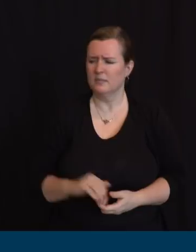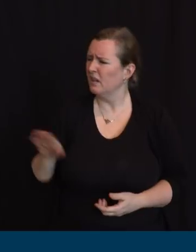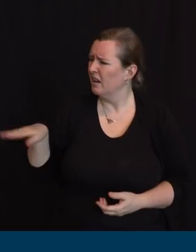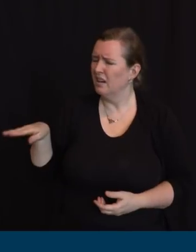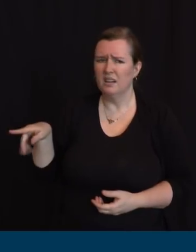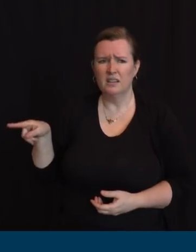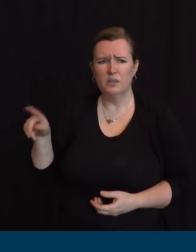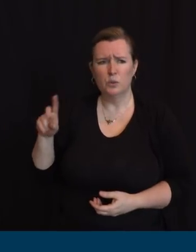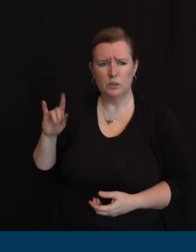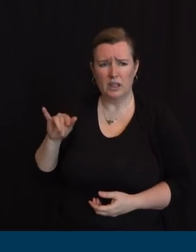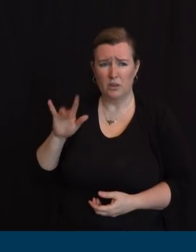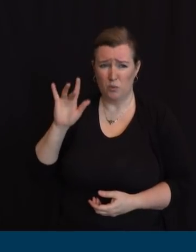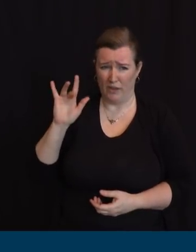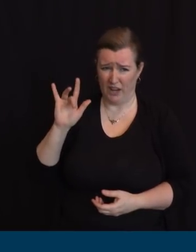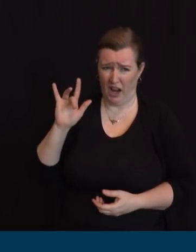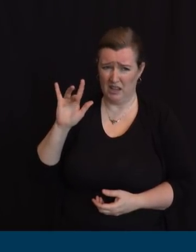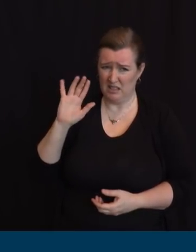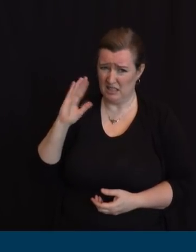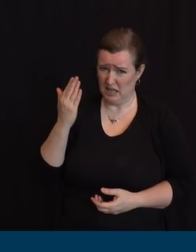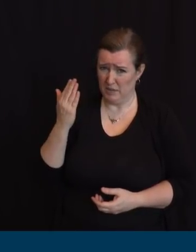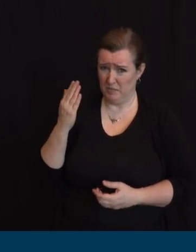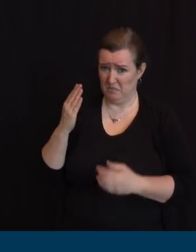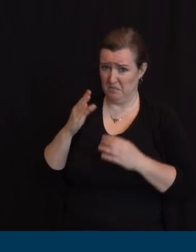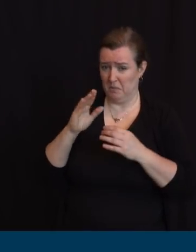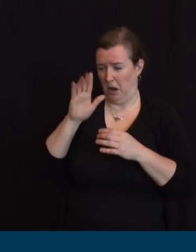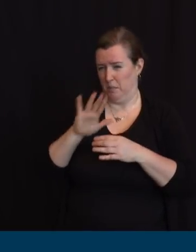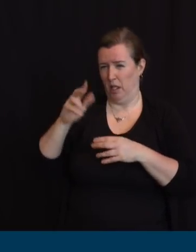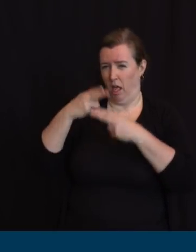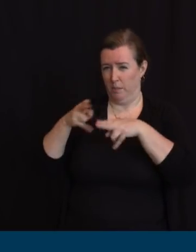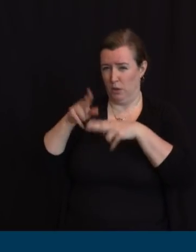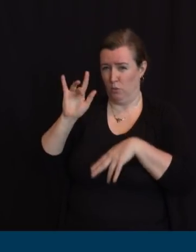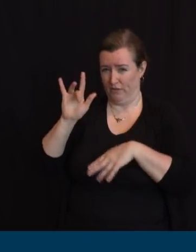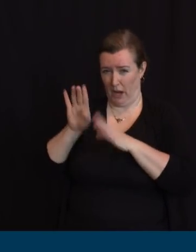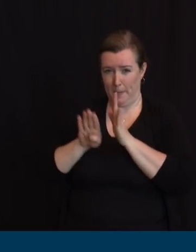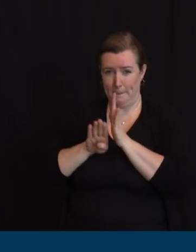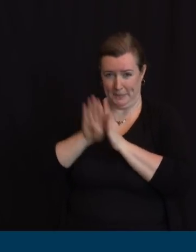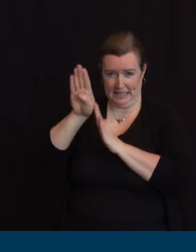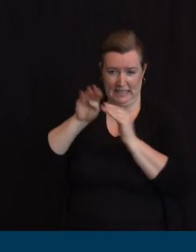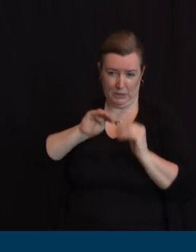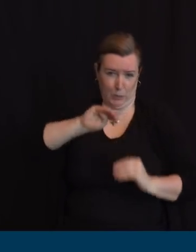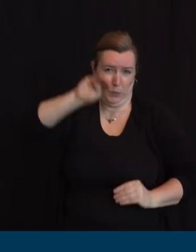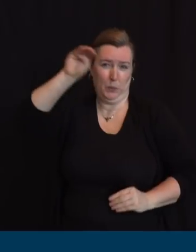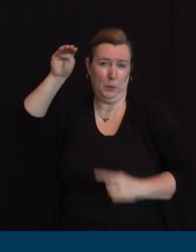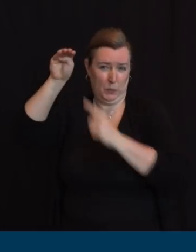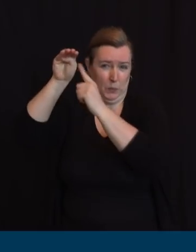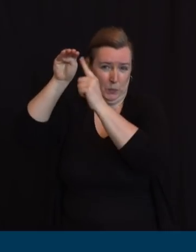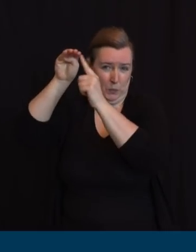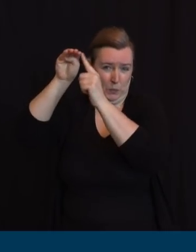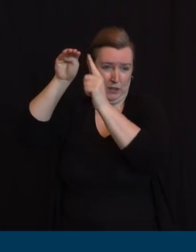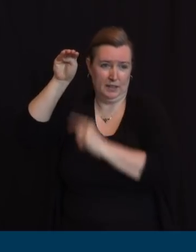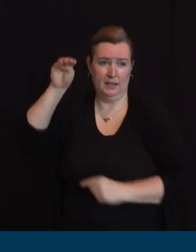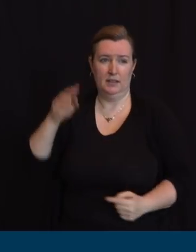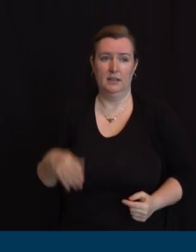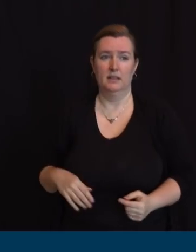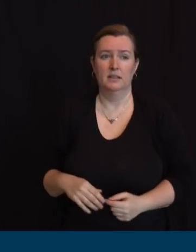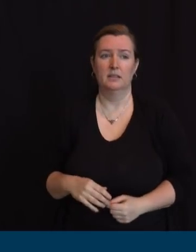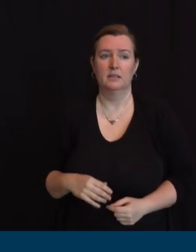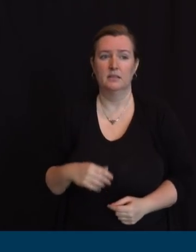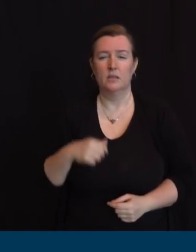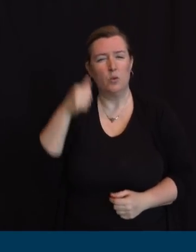hump. But that chart that we used to show you in every case showed a peak that was lower, but later.